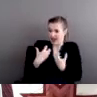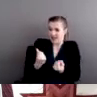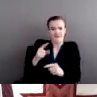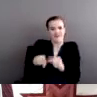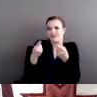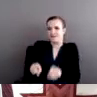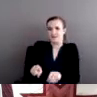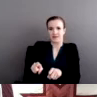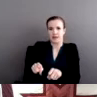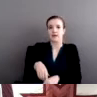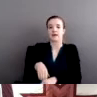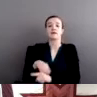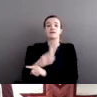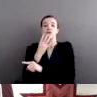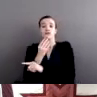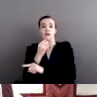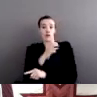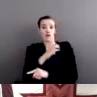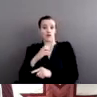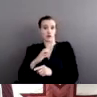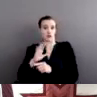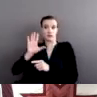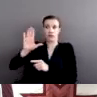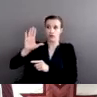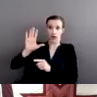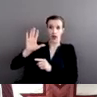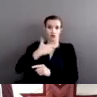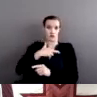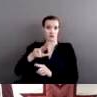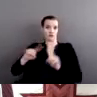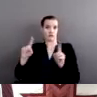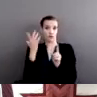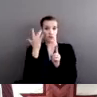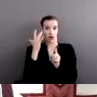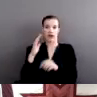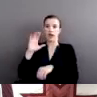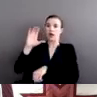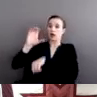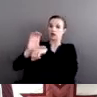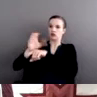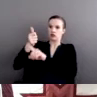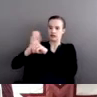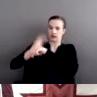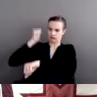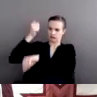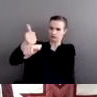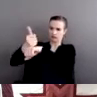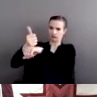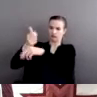-Christianity is different because a church becomes holy. It can be built and become holy.